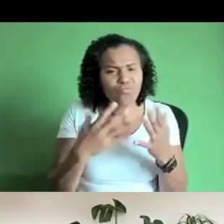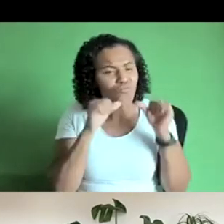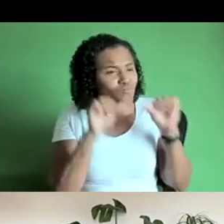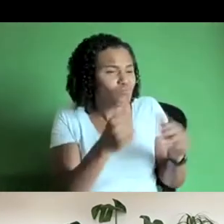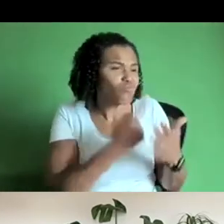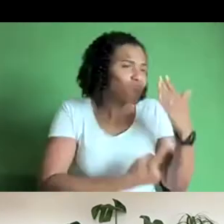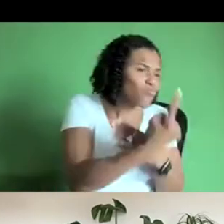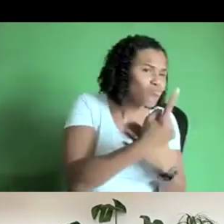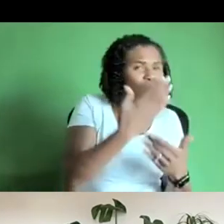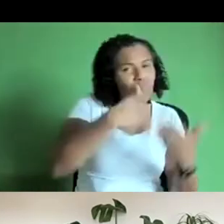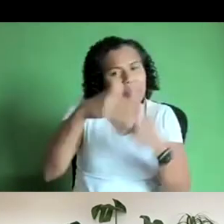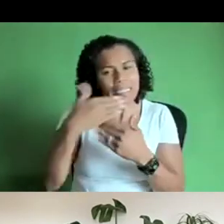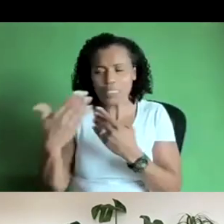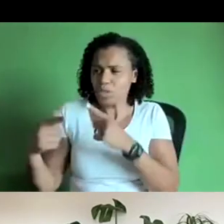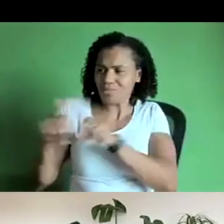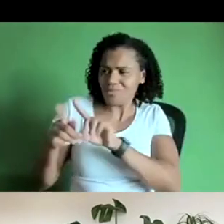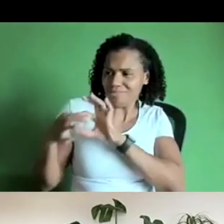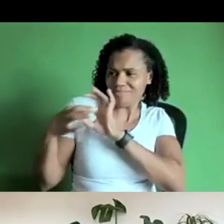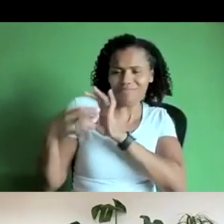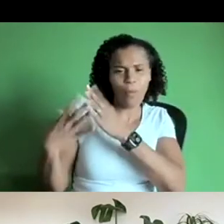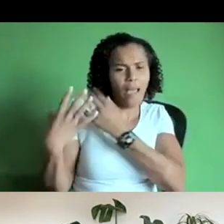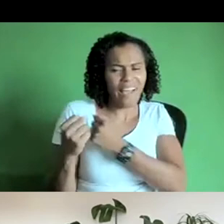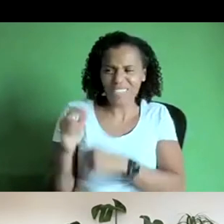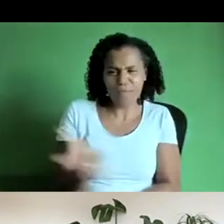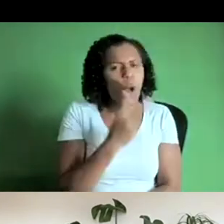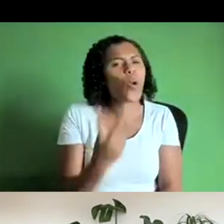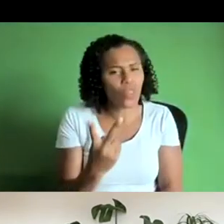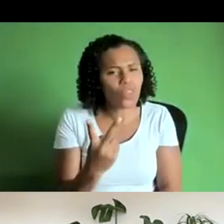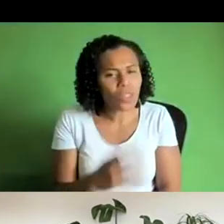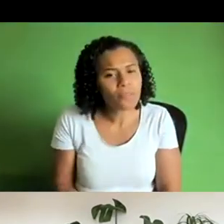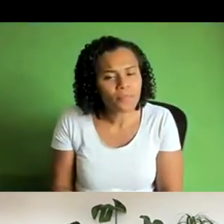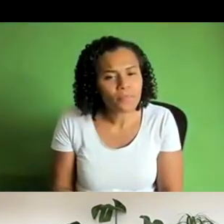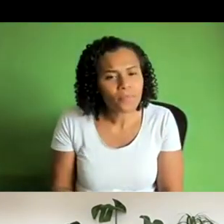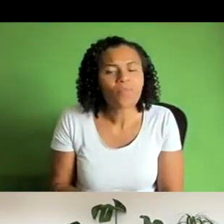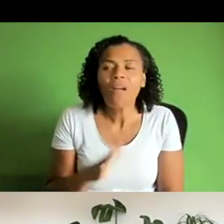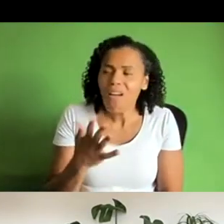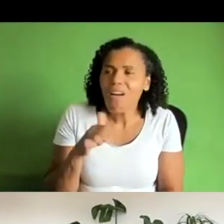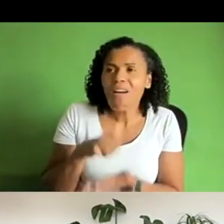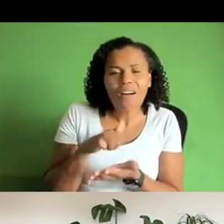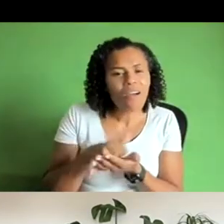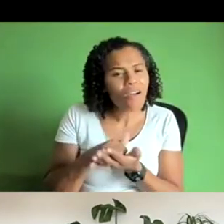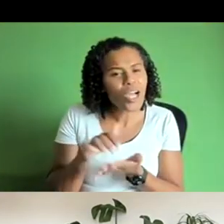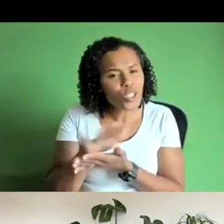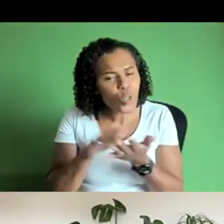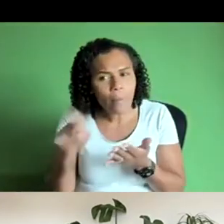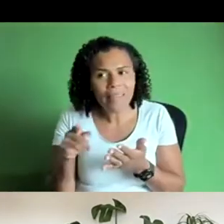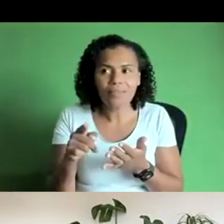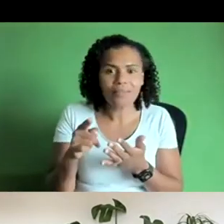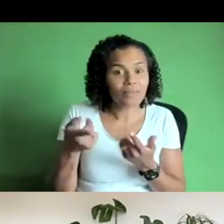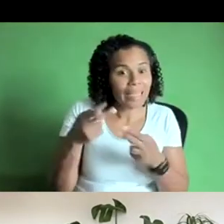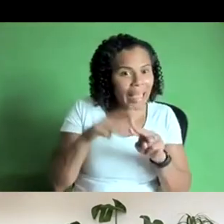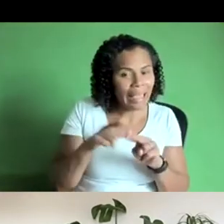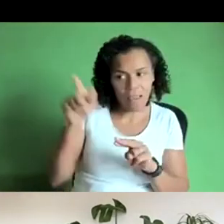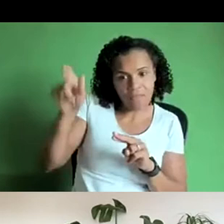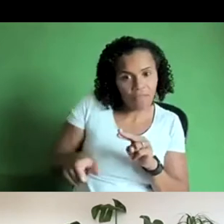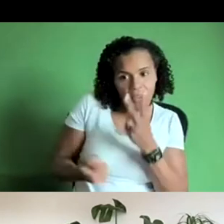yeah yeah so it's it's sort of a process that allows you to kind of bounce ideas off off